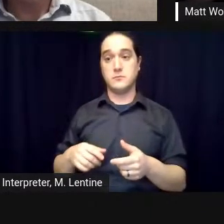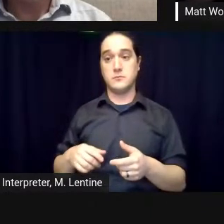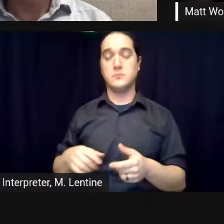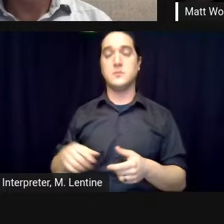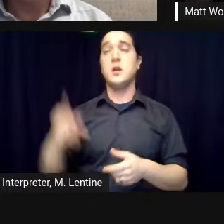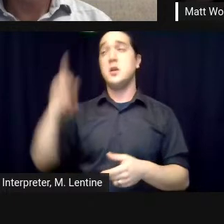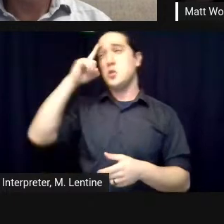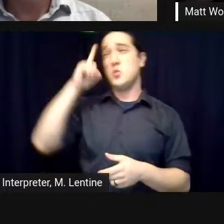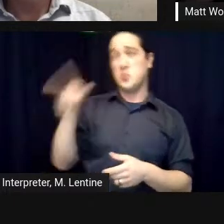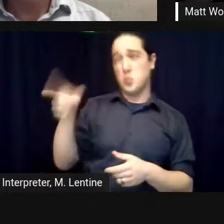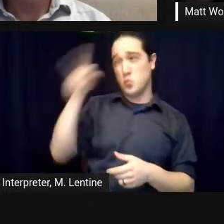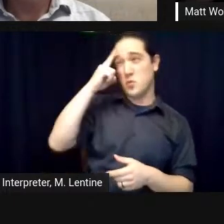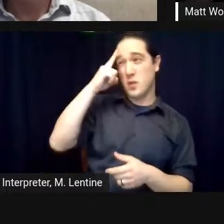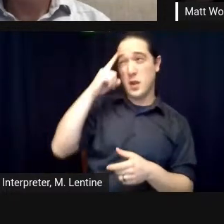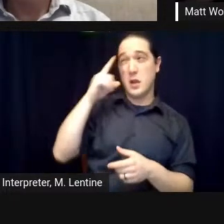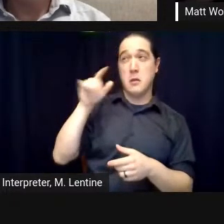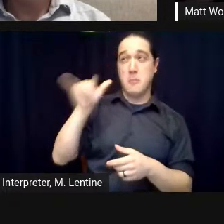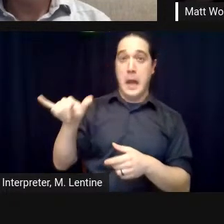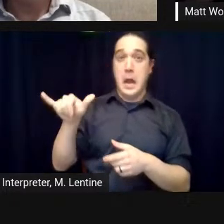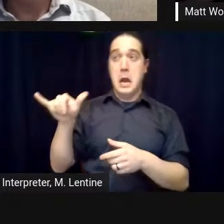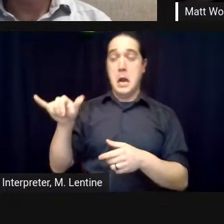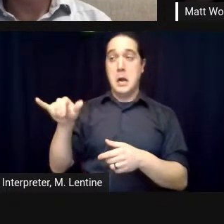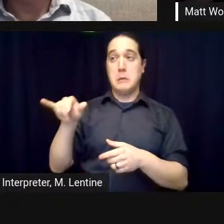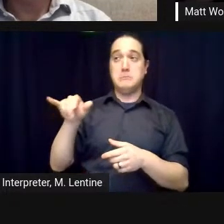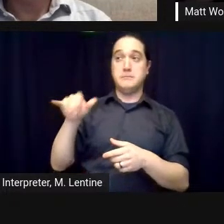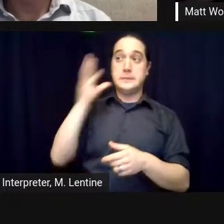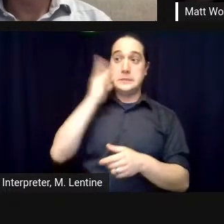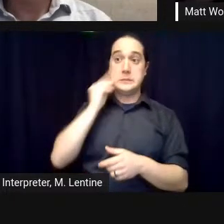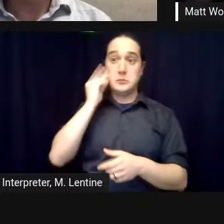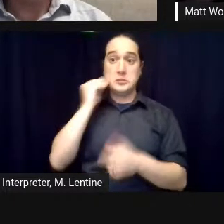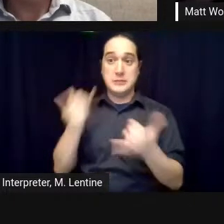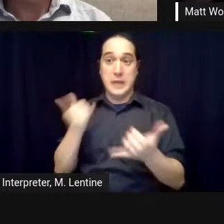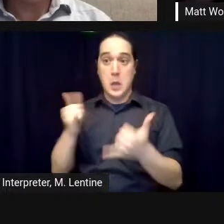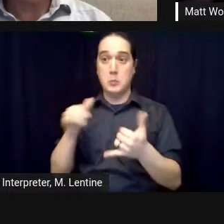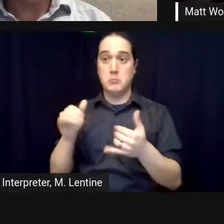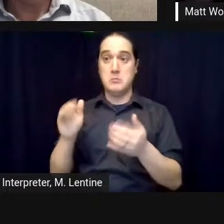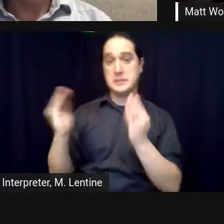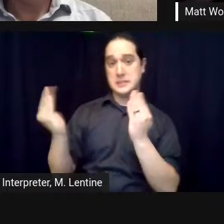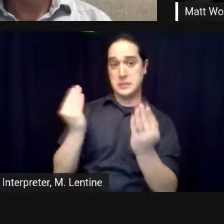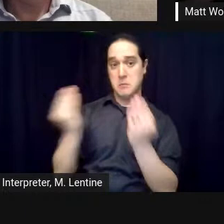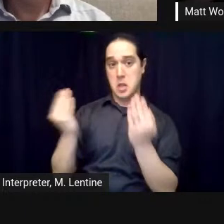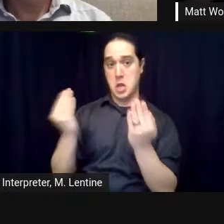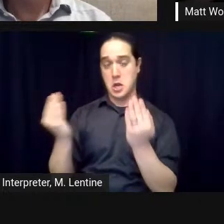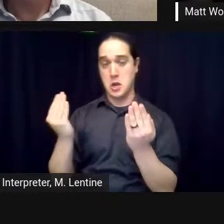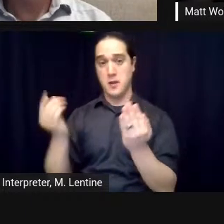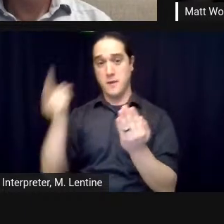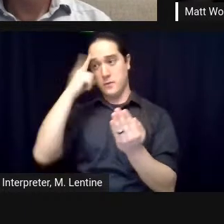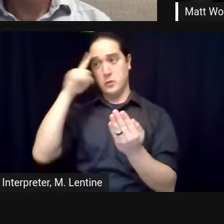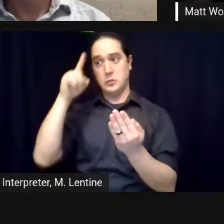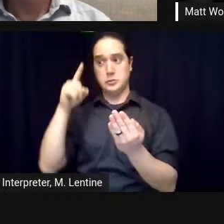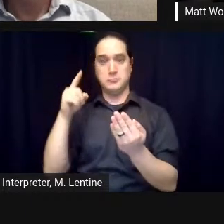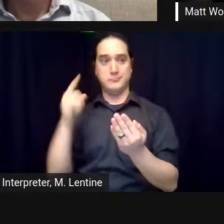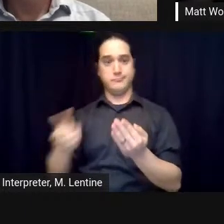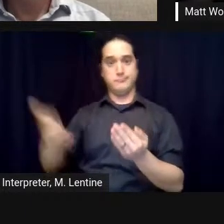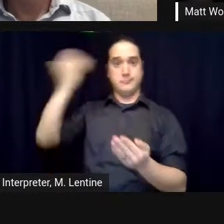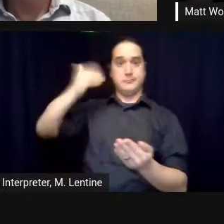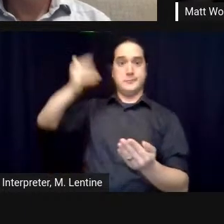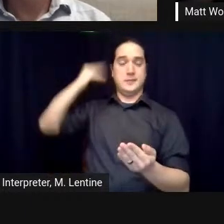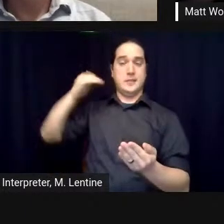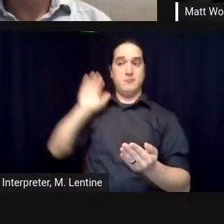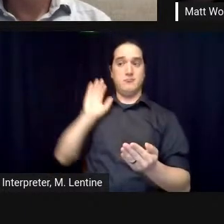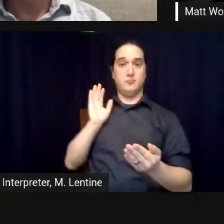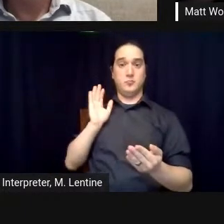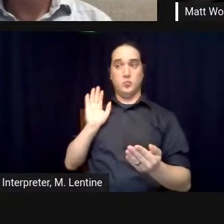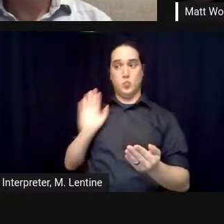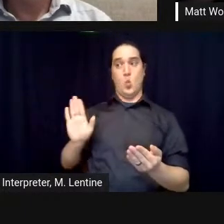the film was prescient um because of the way it it approaches the issue of climate change and also there